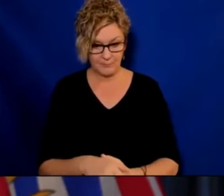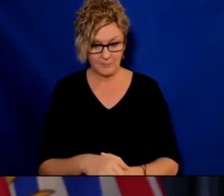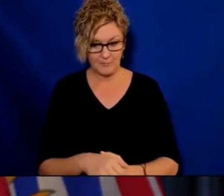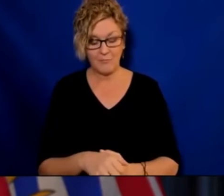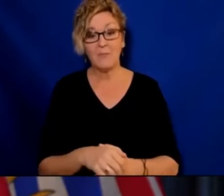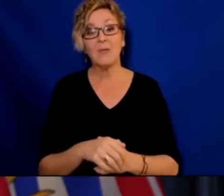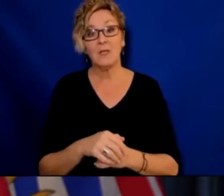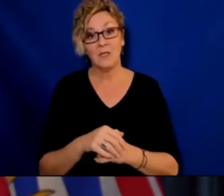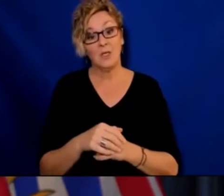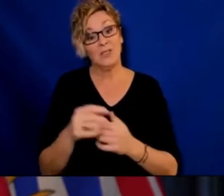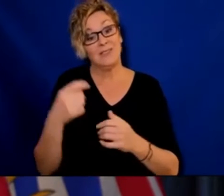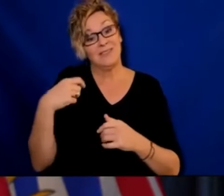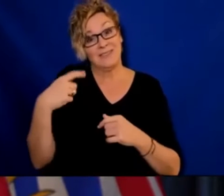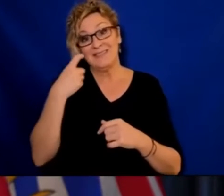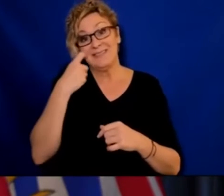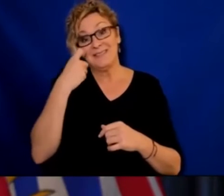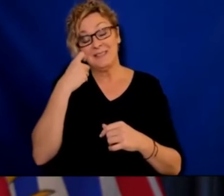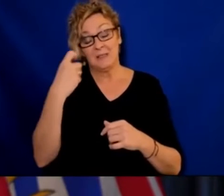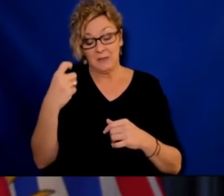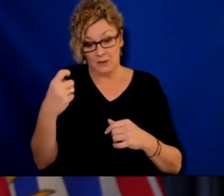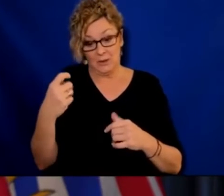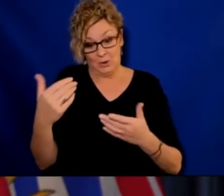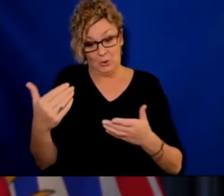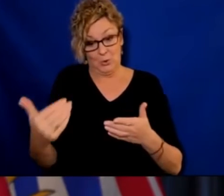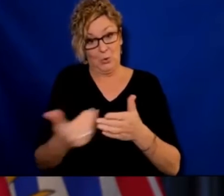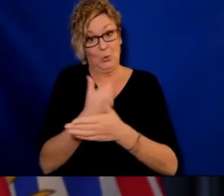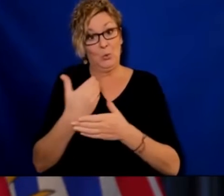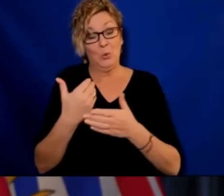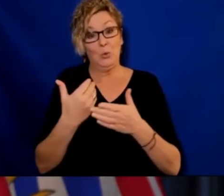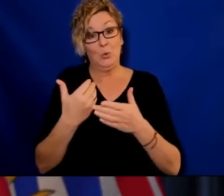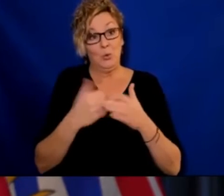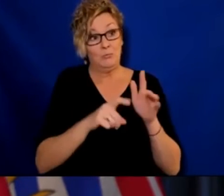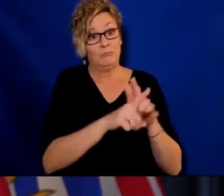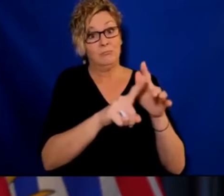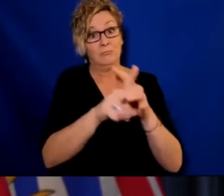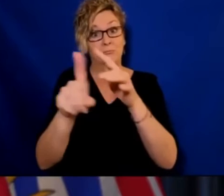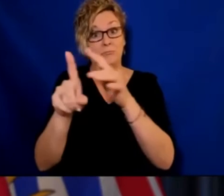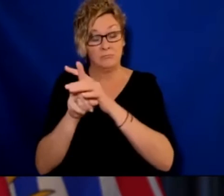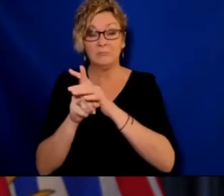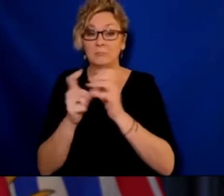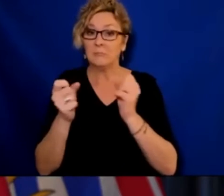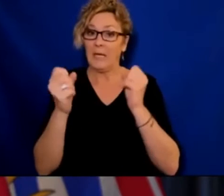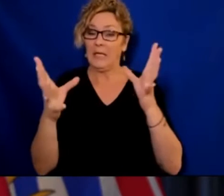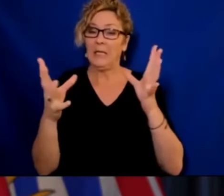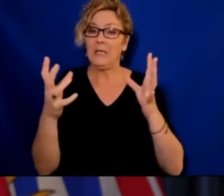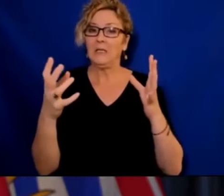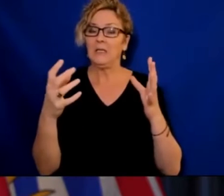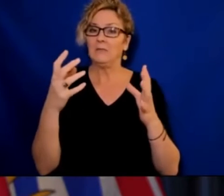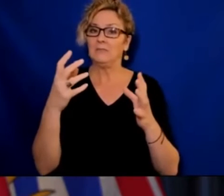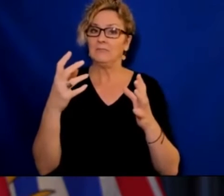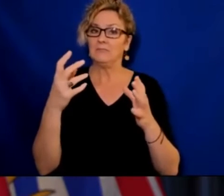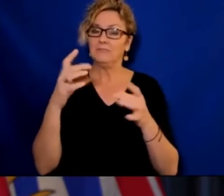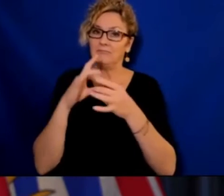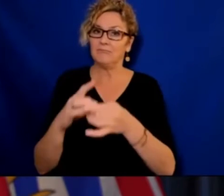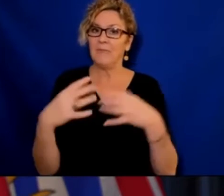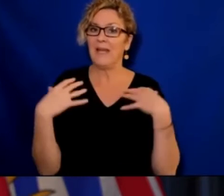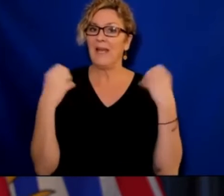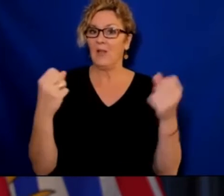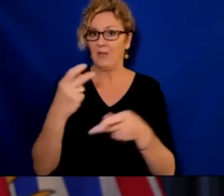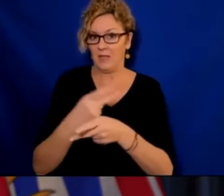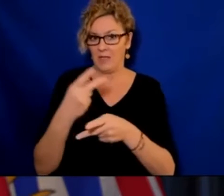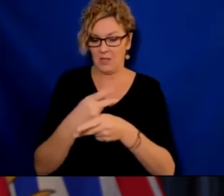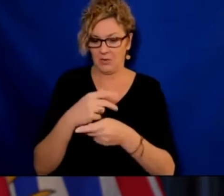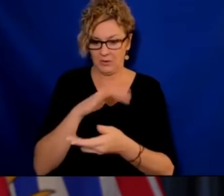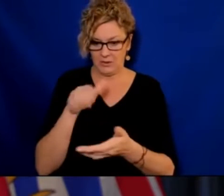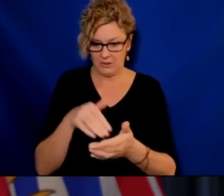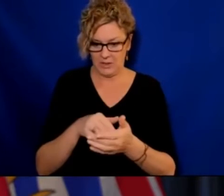also in the interior and, sorry, in Fraser Health and Vancouver Coastal and in Interior Health. They are at the Al Haug Pavilion, the